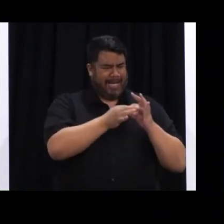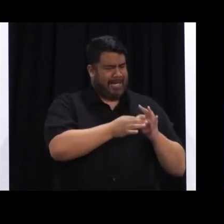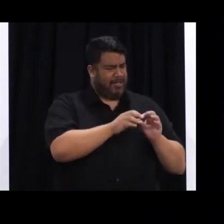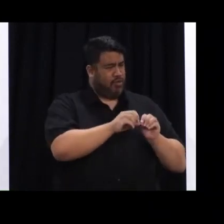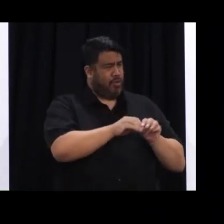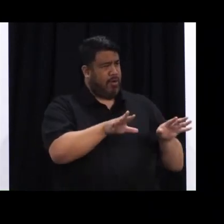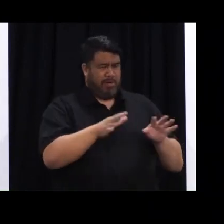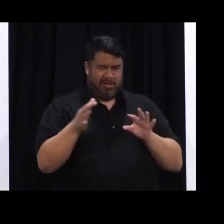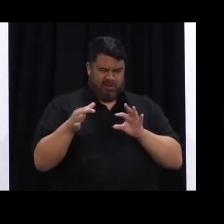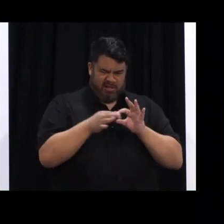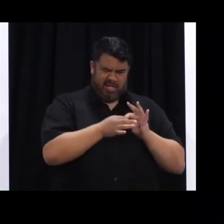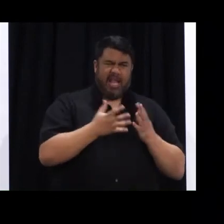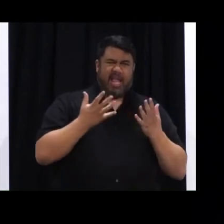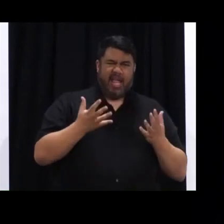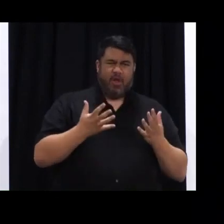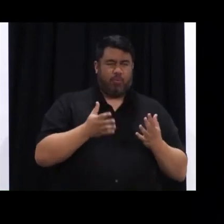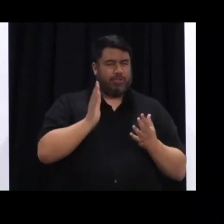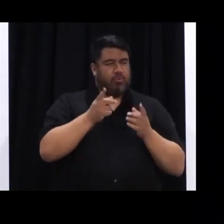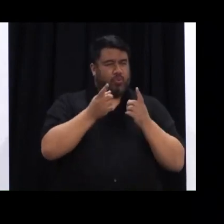are being established.